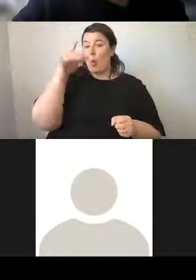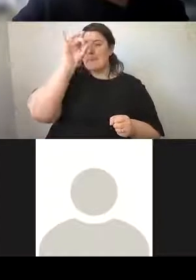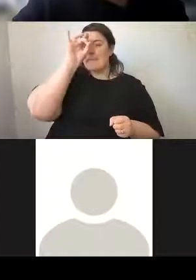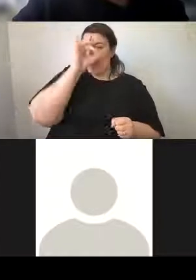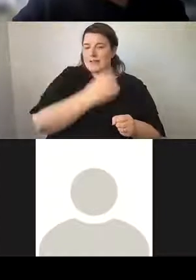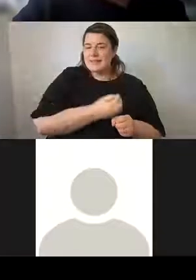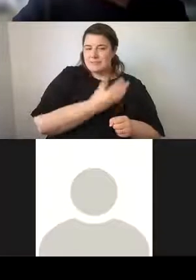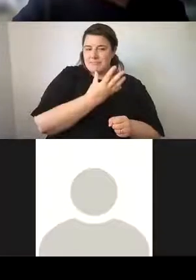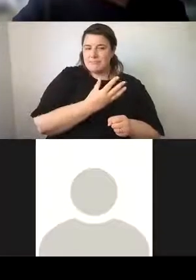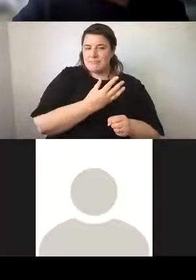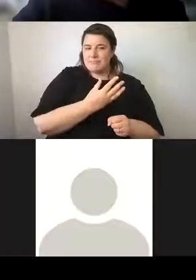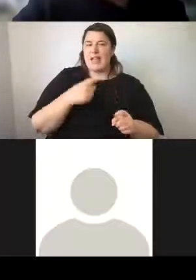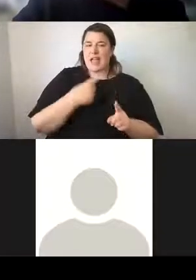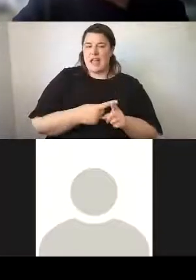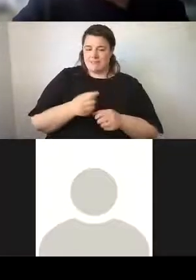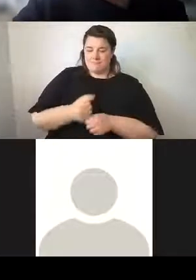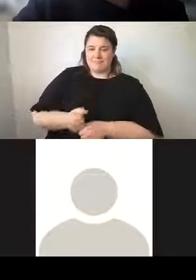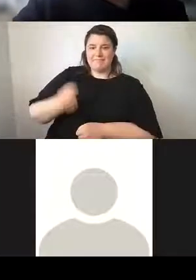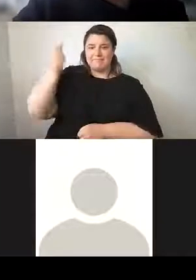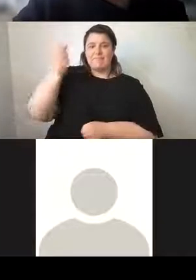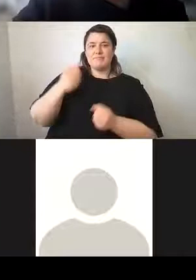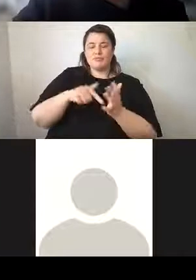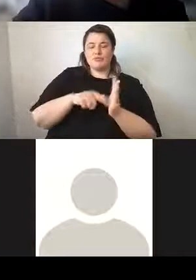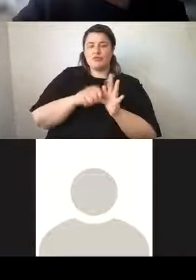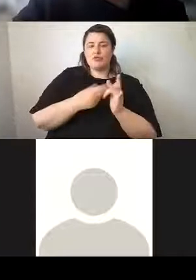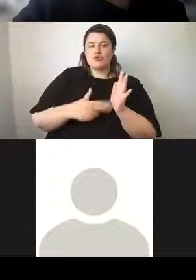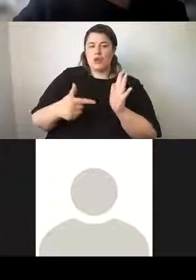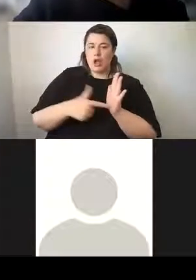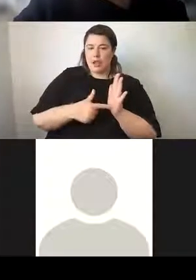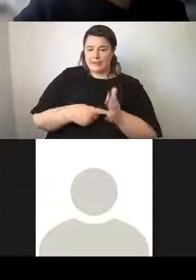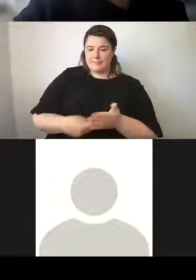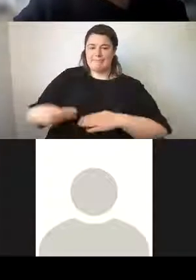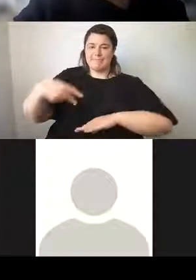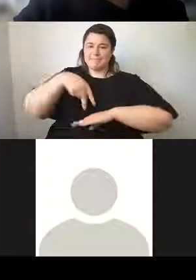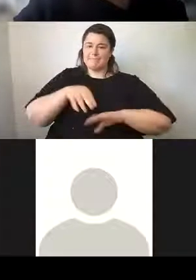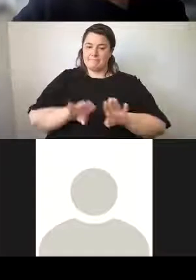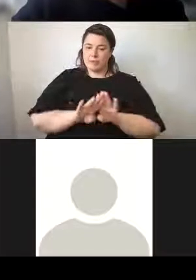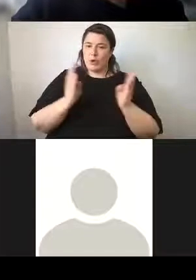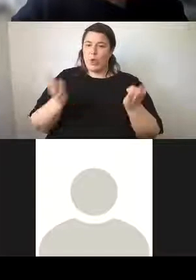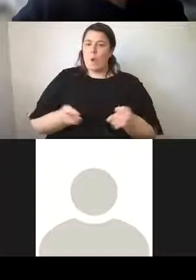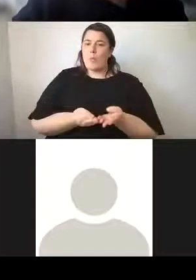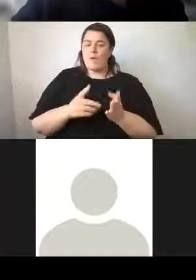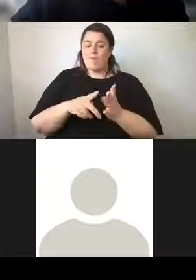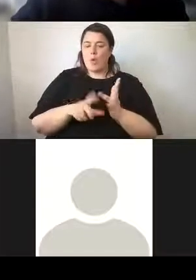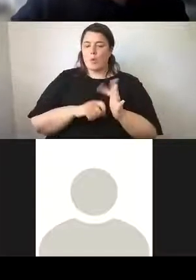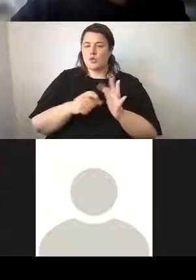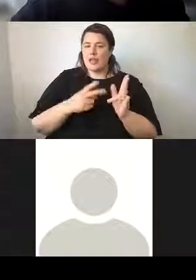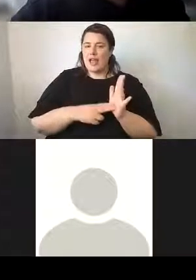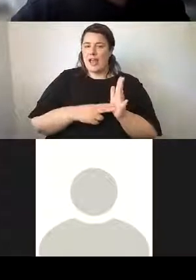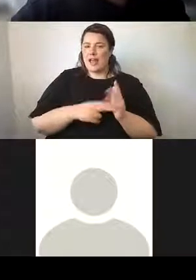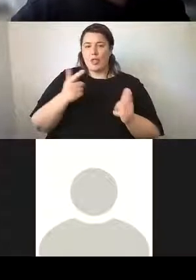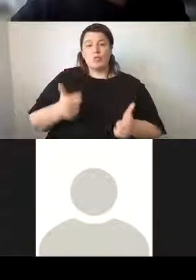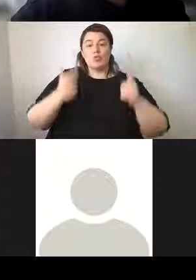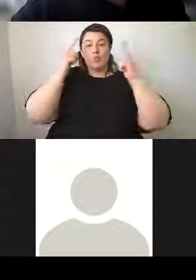a trident as she stands on the globe that's called Oceania, the ruler of the seas. What I'm